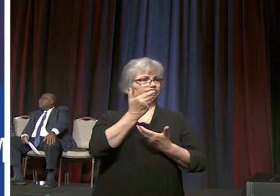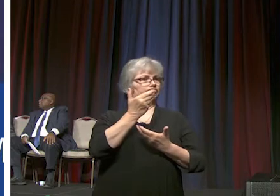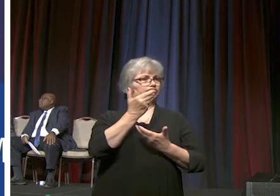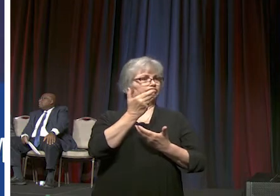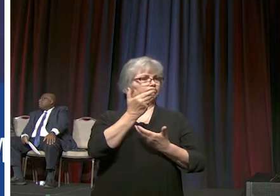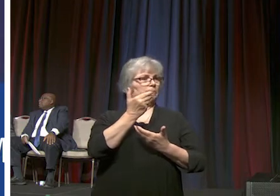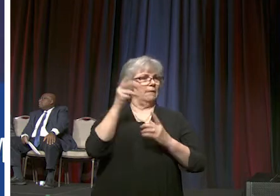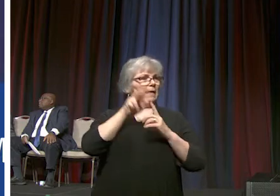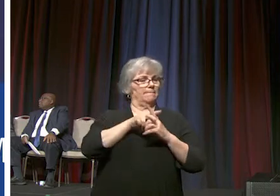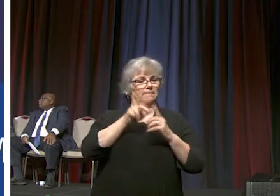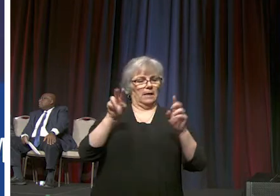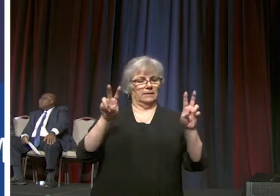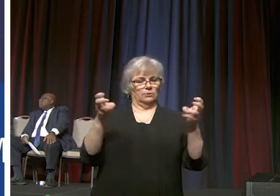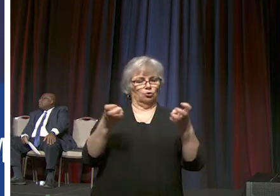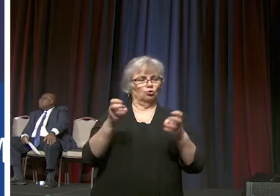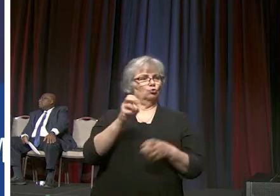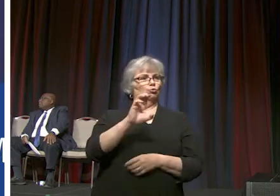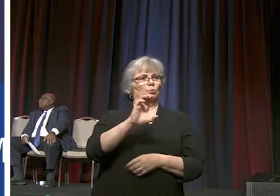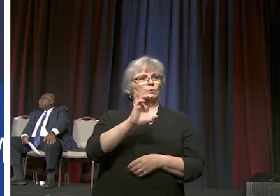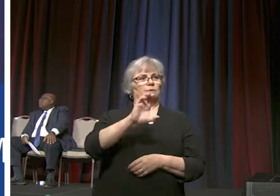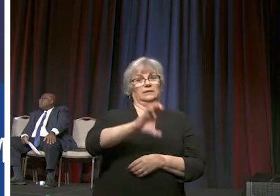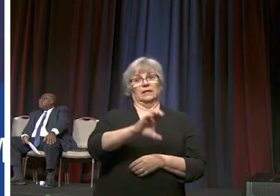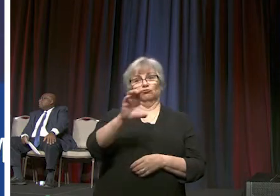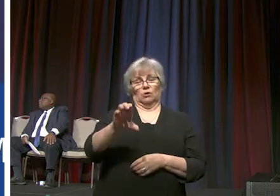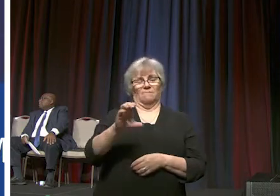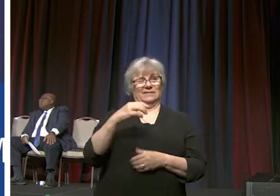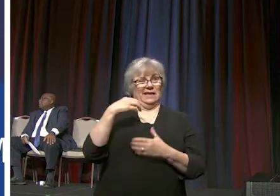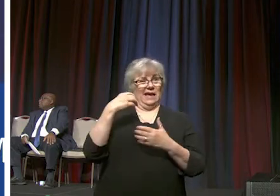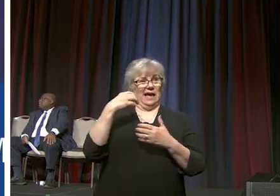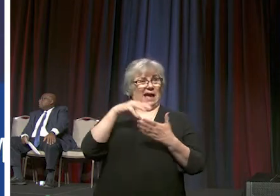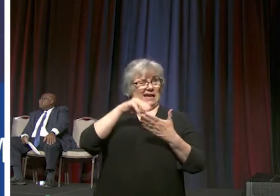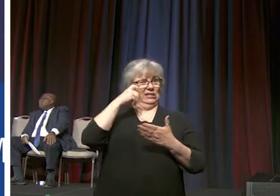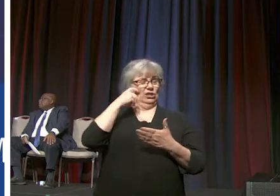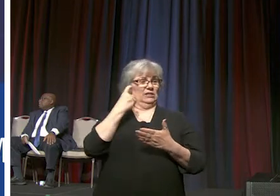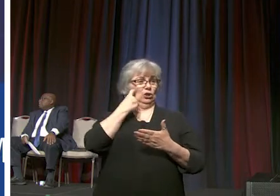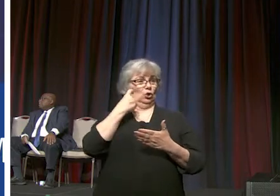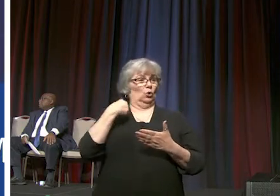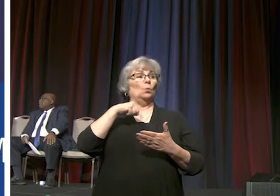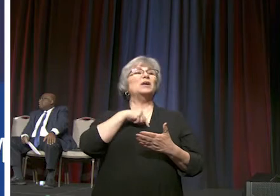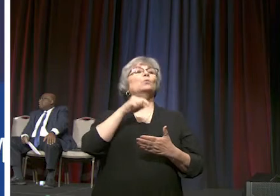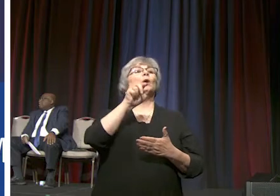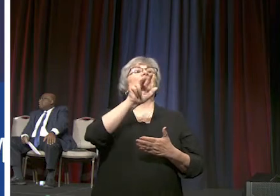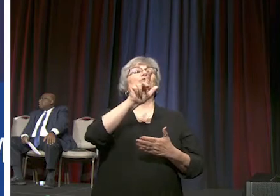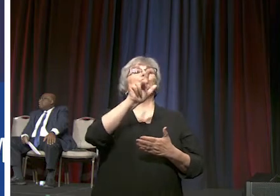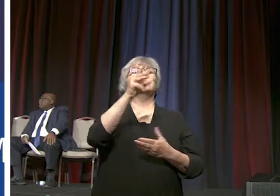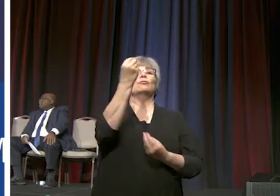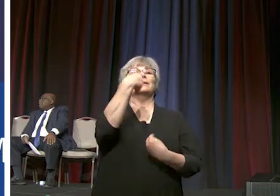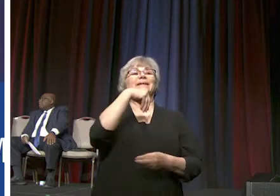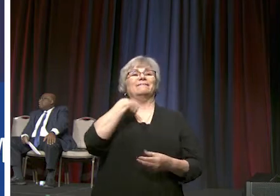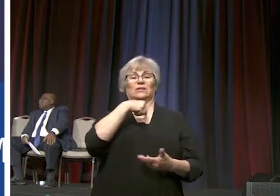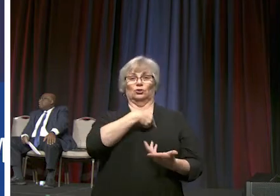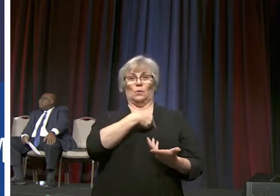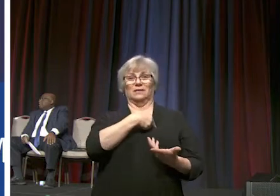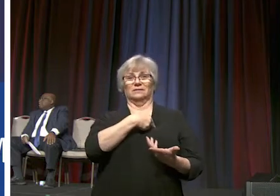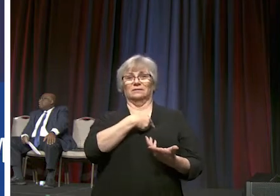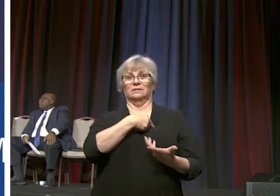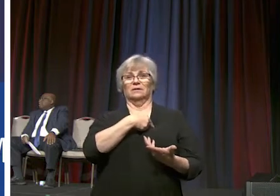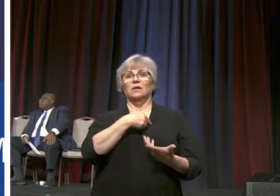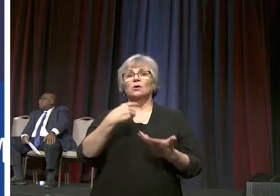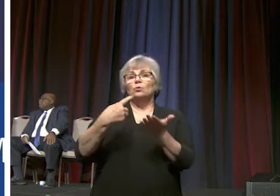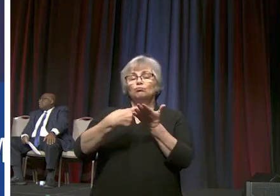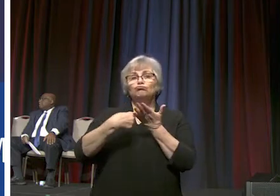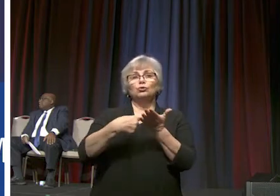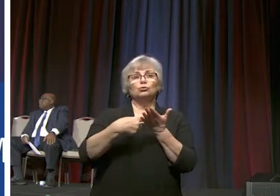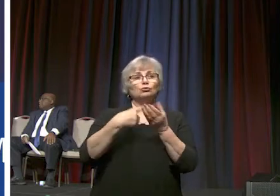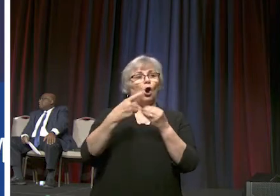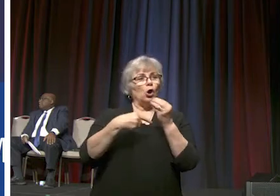the uh central conferences and i learned just in the last presentation that we're going to have 23 of them given to us that we will talk